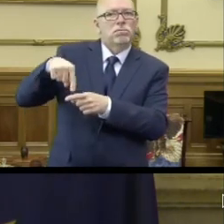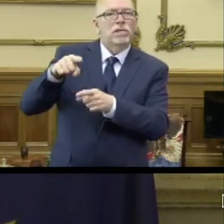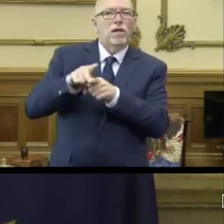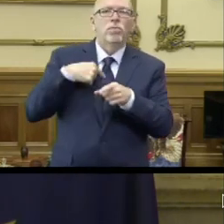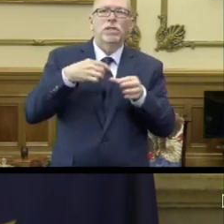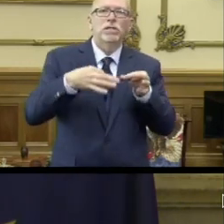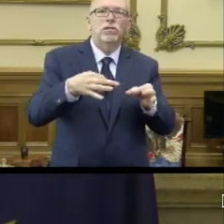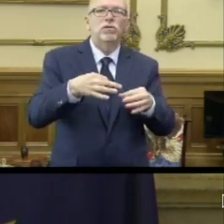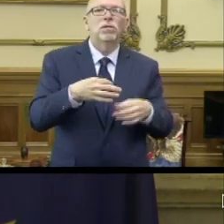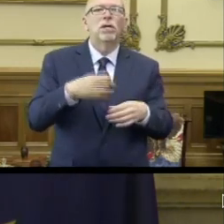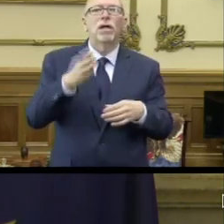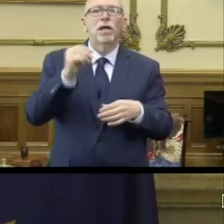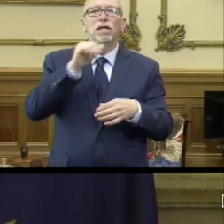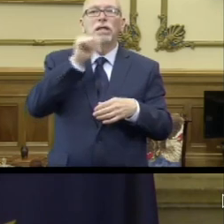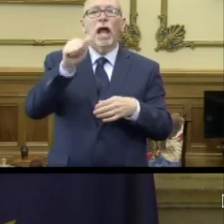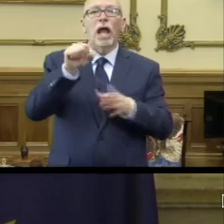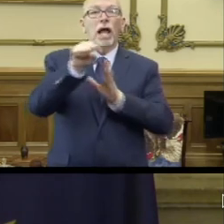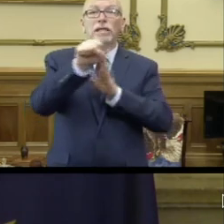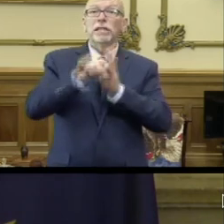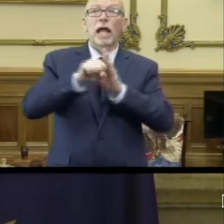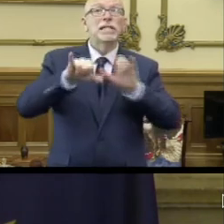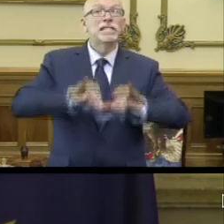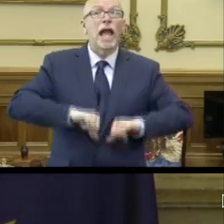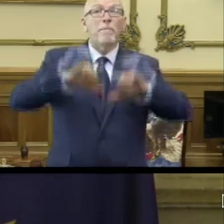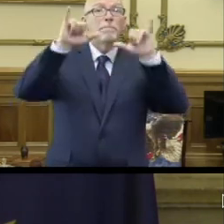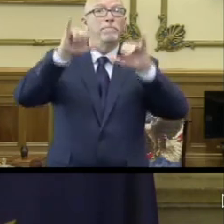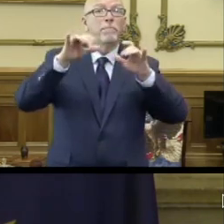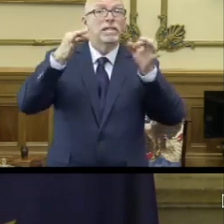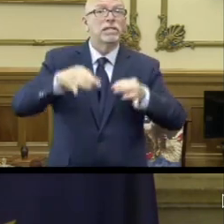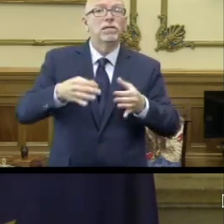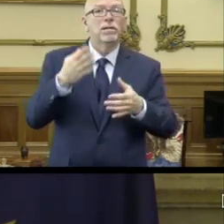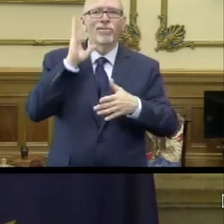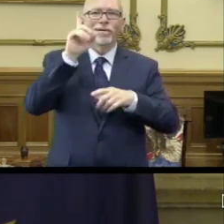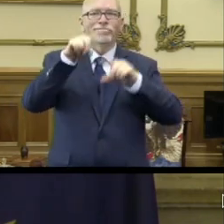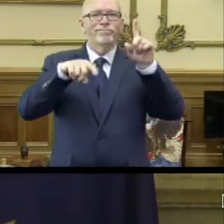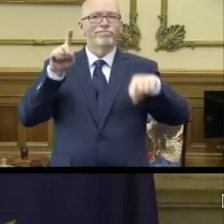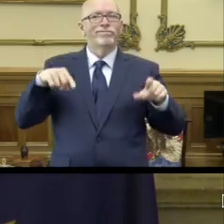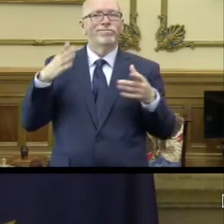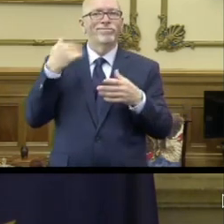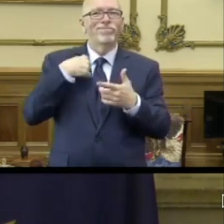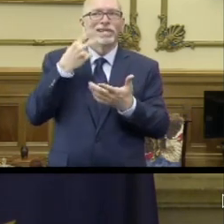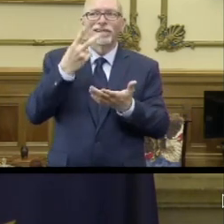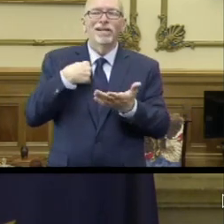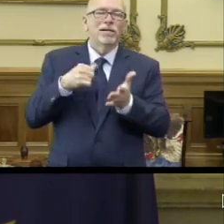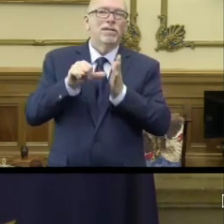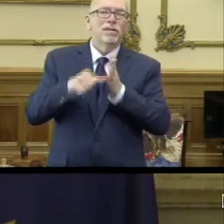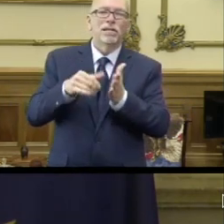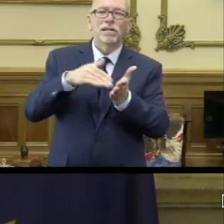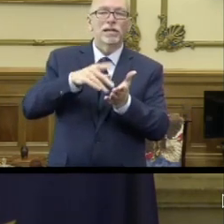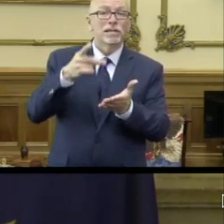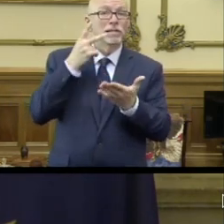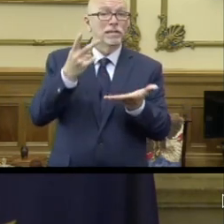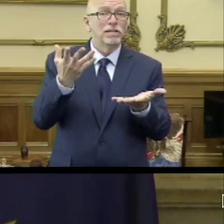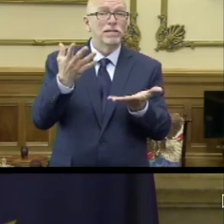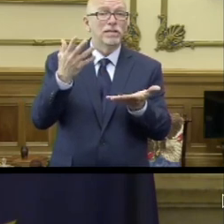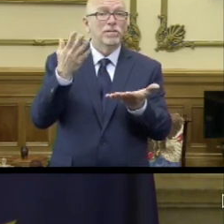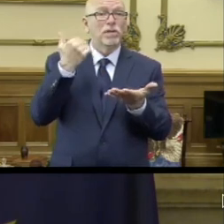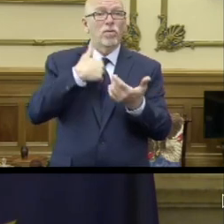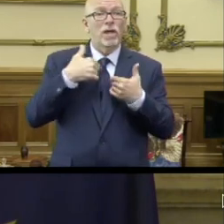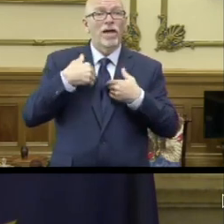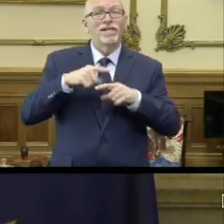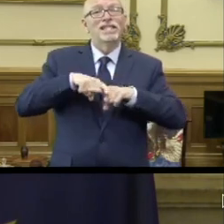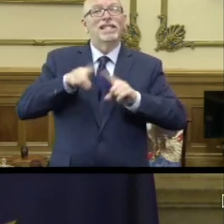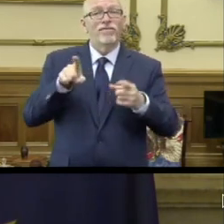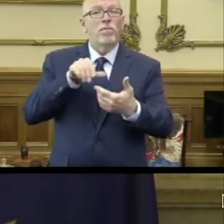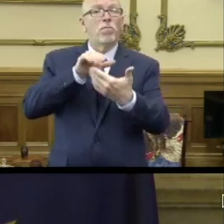And it won't be a uniform statewide decision. That's evidenced by just to repeat myself, that's evidenced by a different